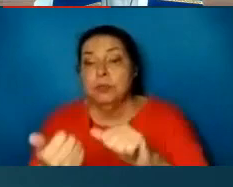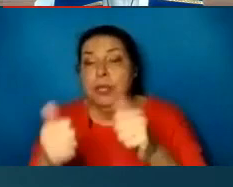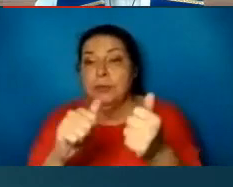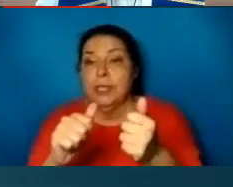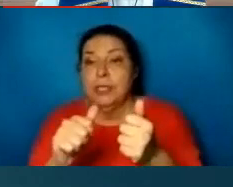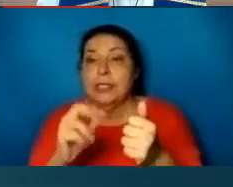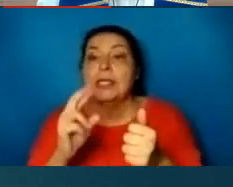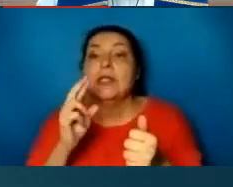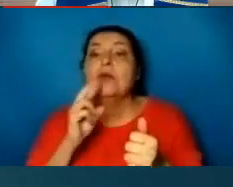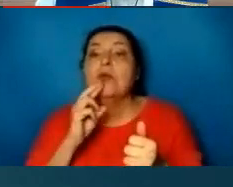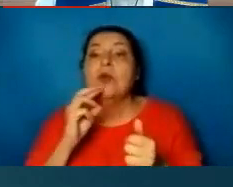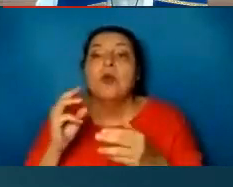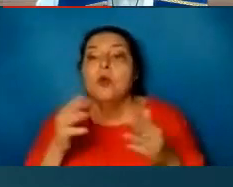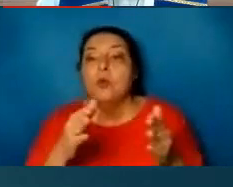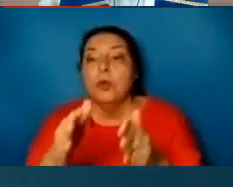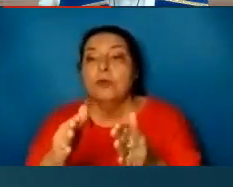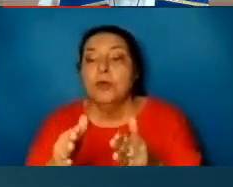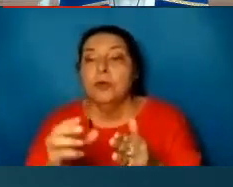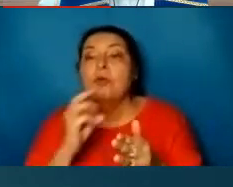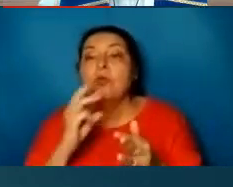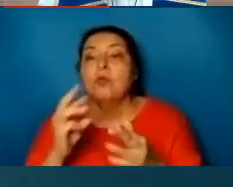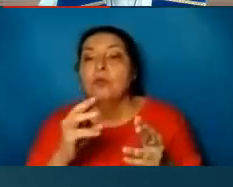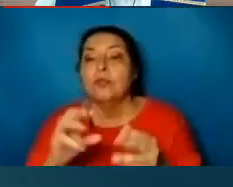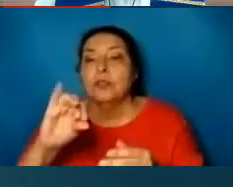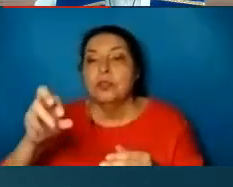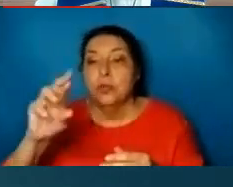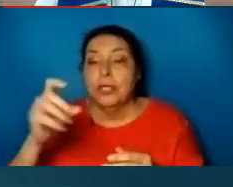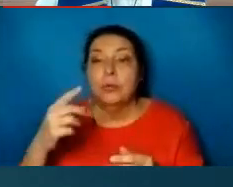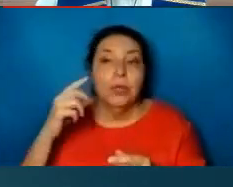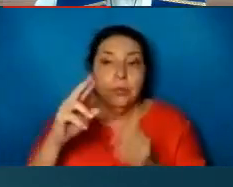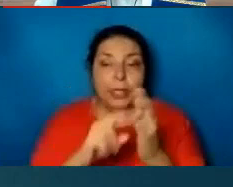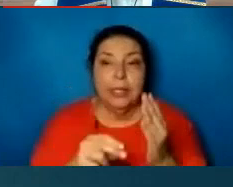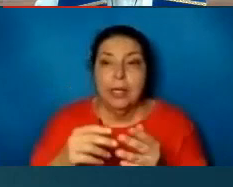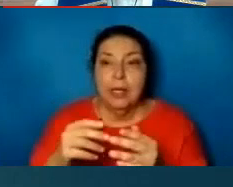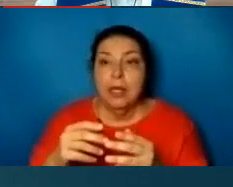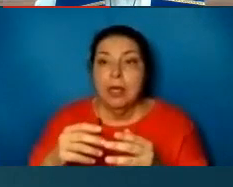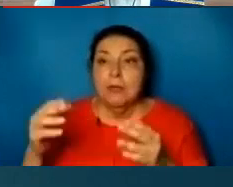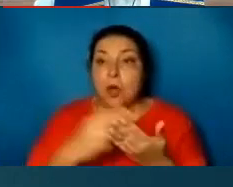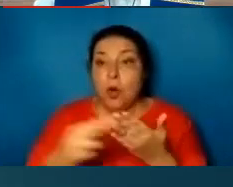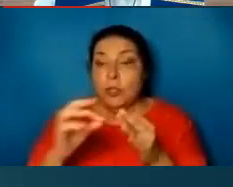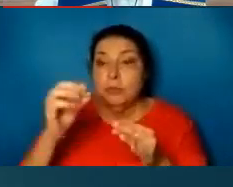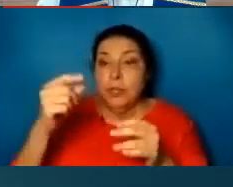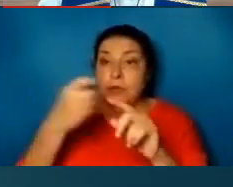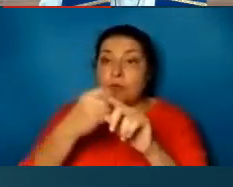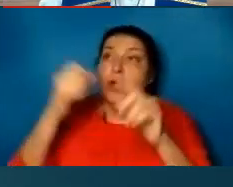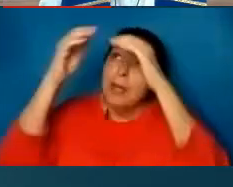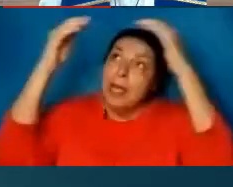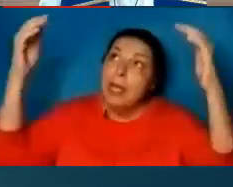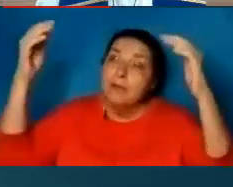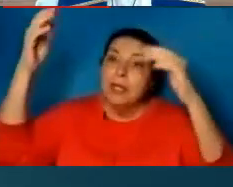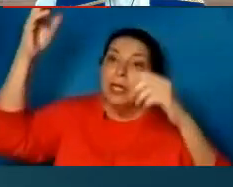John, we read the following. The Holy Spirit came down out of heaven and rested upon him.